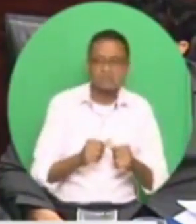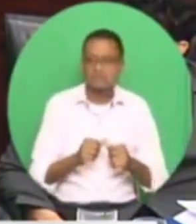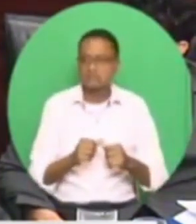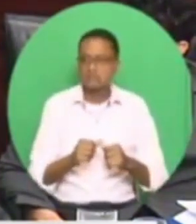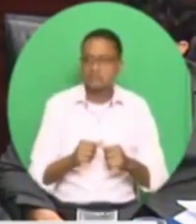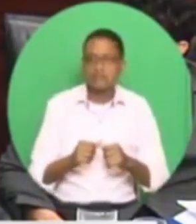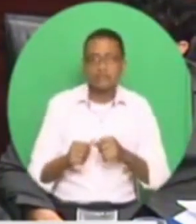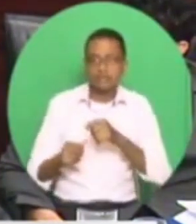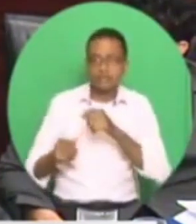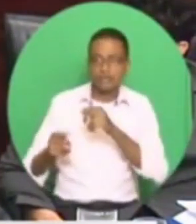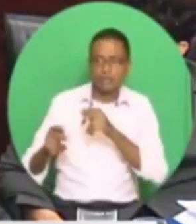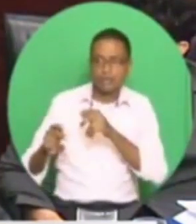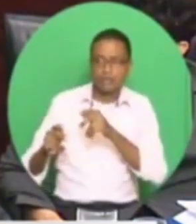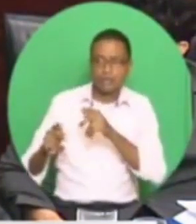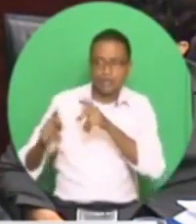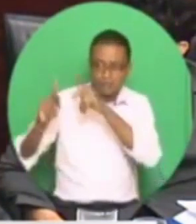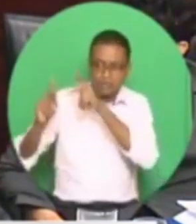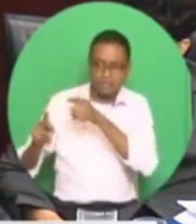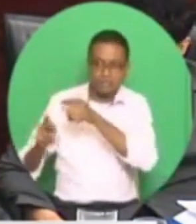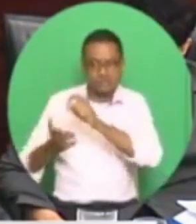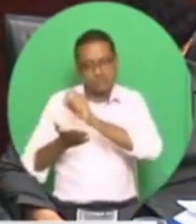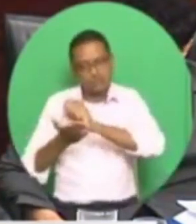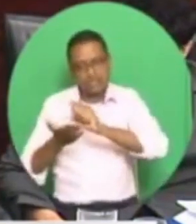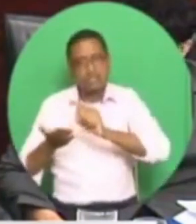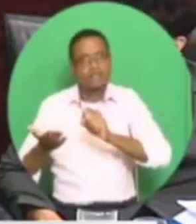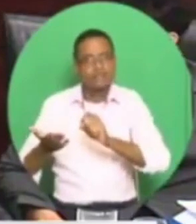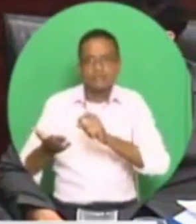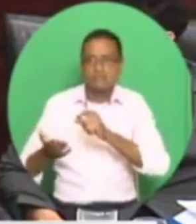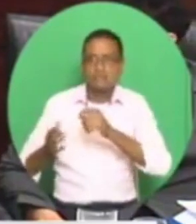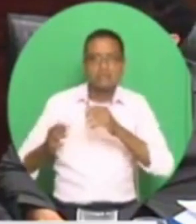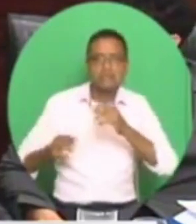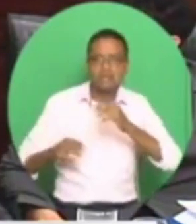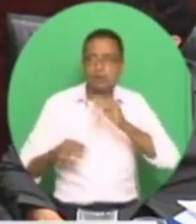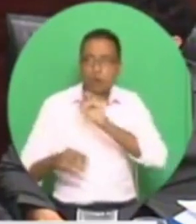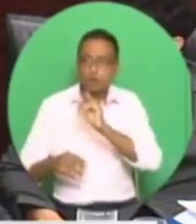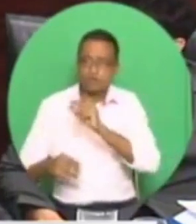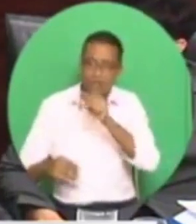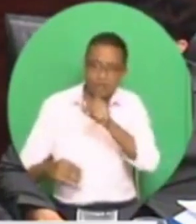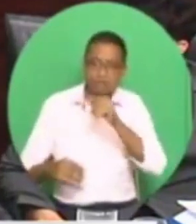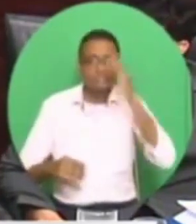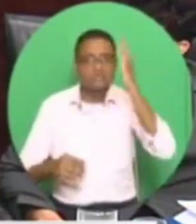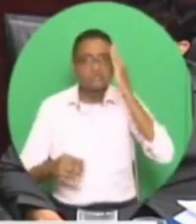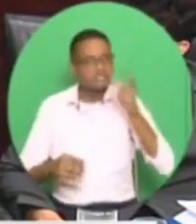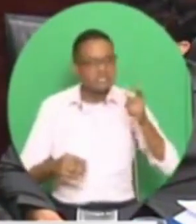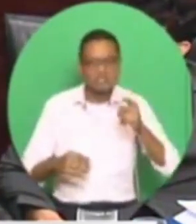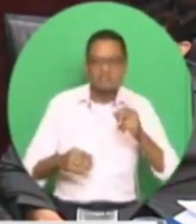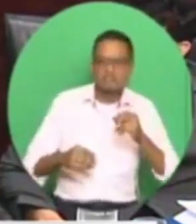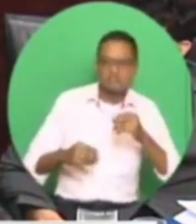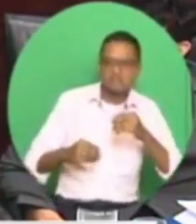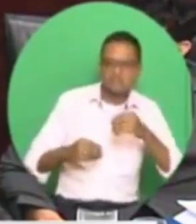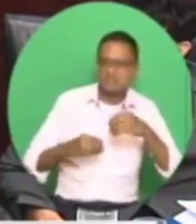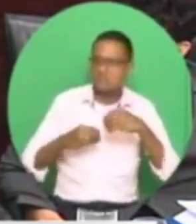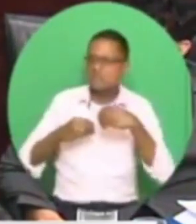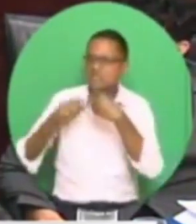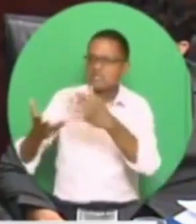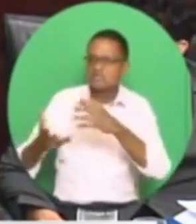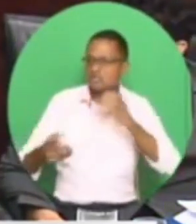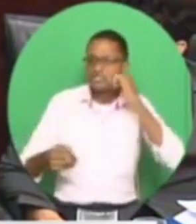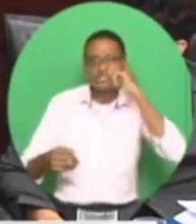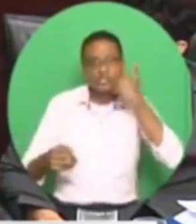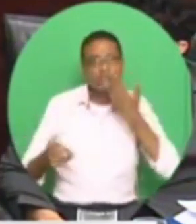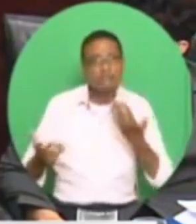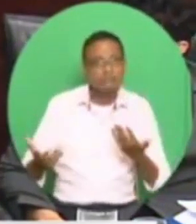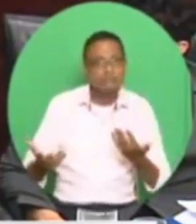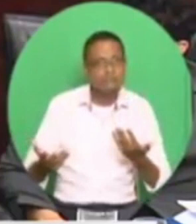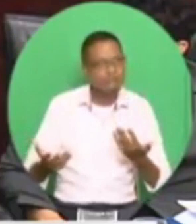and speaker and so on. And this is their pattern. You see, Madam Speaker, there's something deeper here. Regimes like